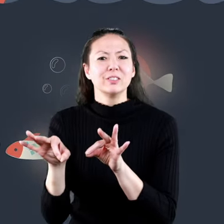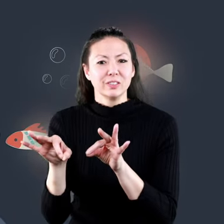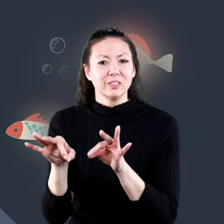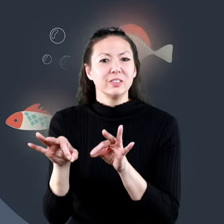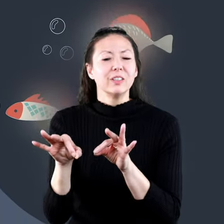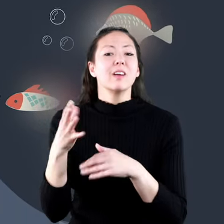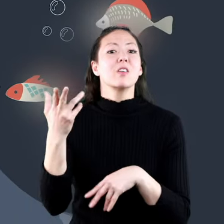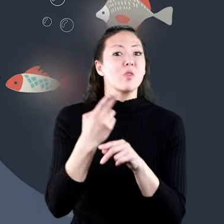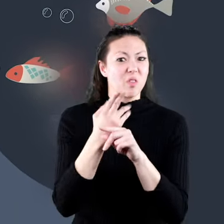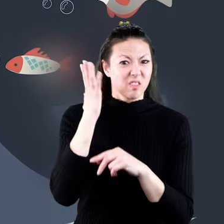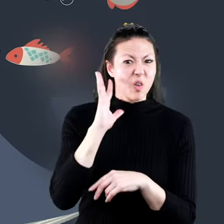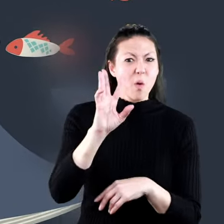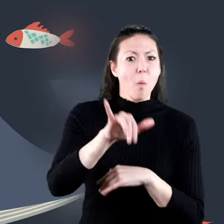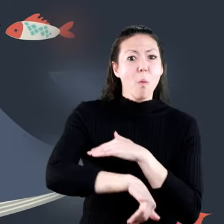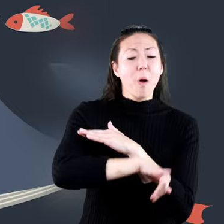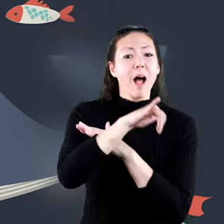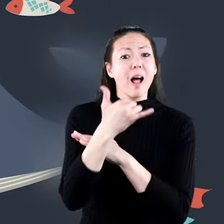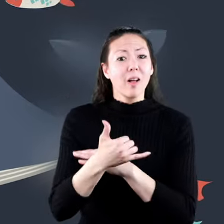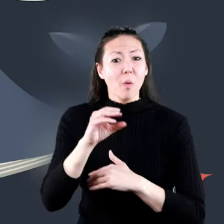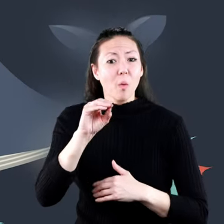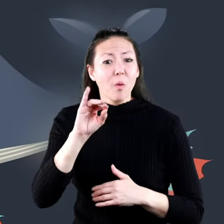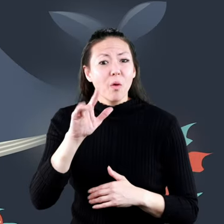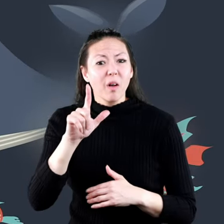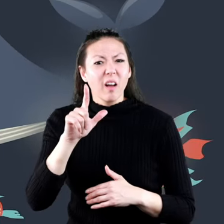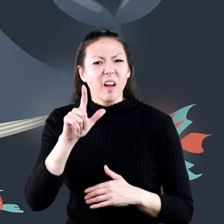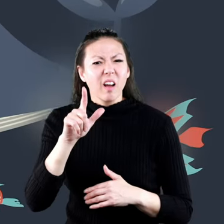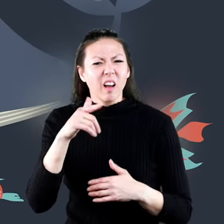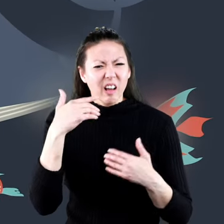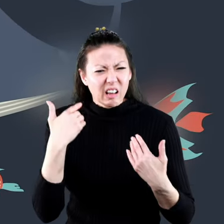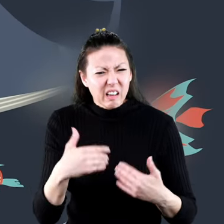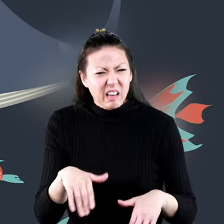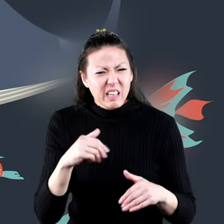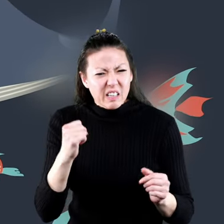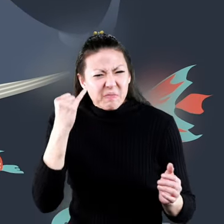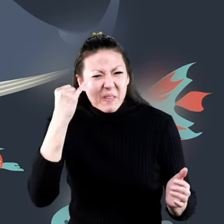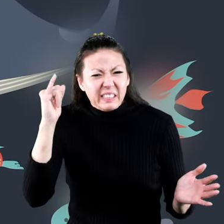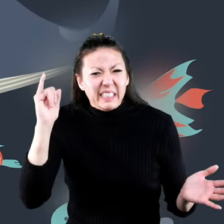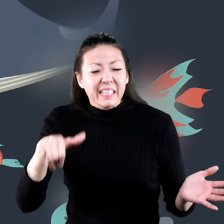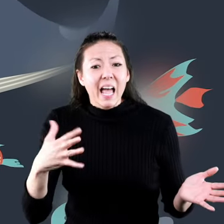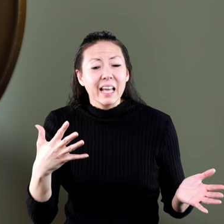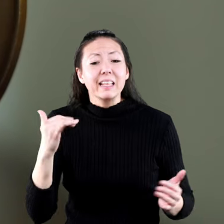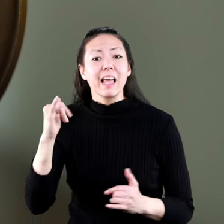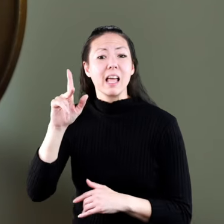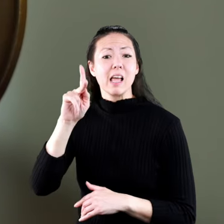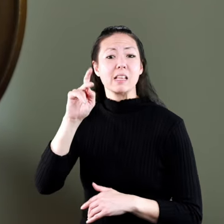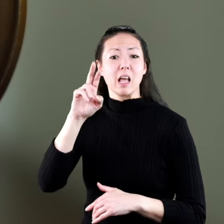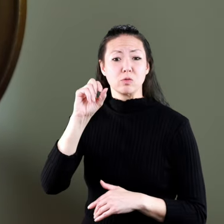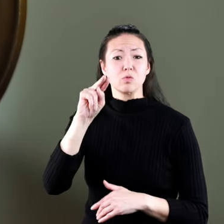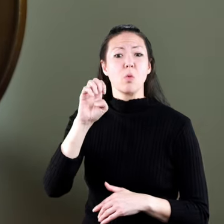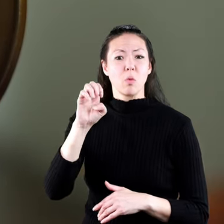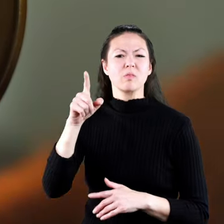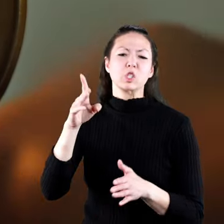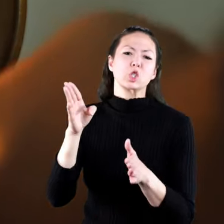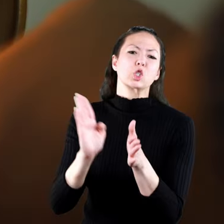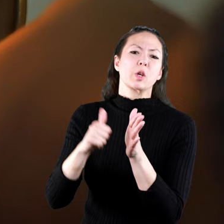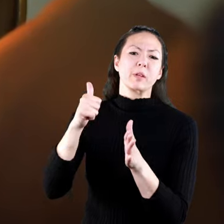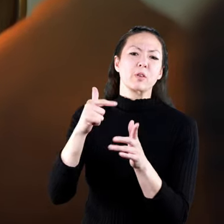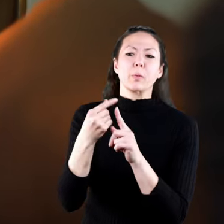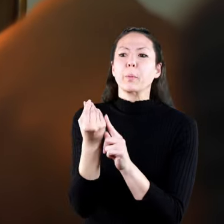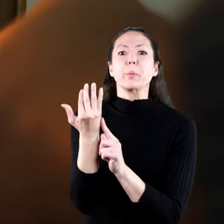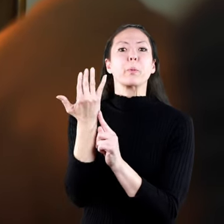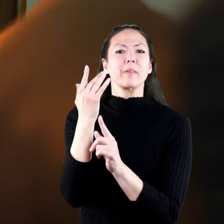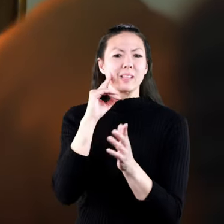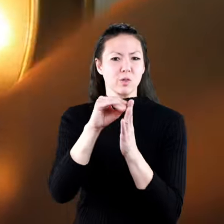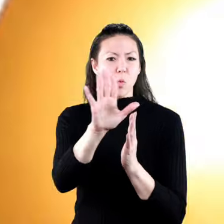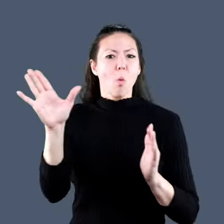had been mainly using whale oil, which as you can imagine, is a lot harder to come by. And so kerosene was a cheaper